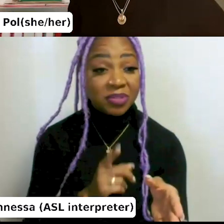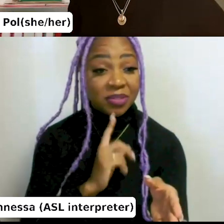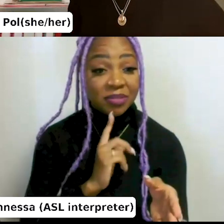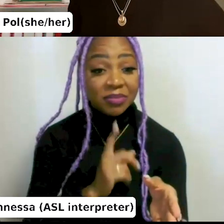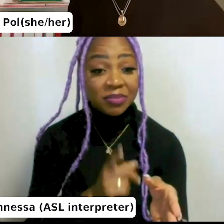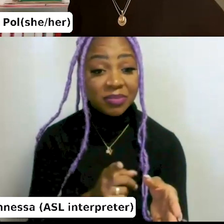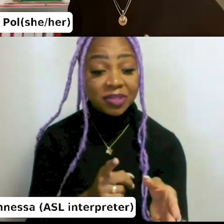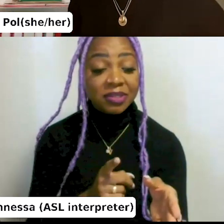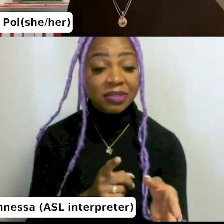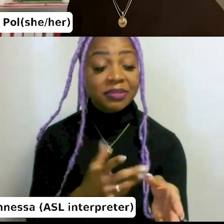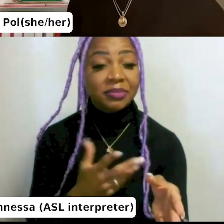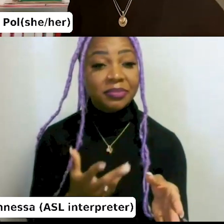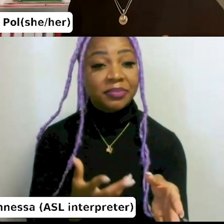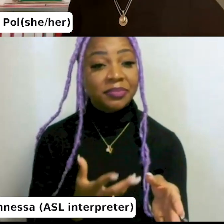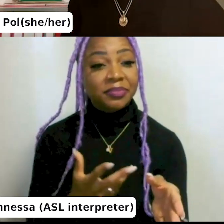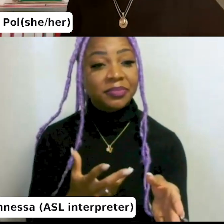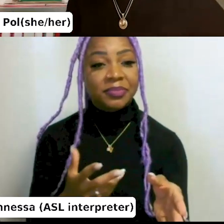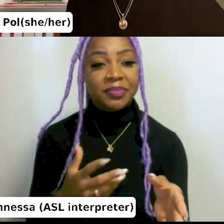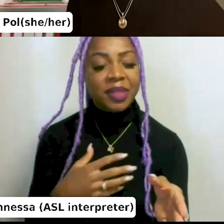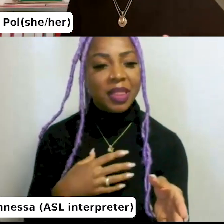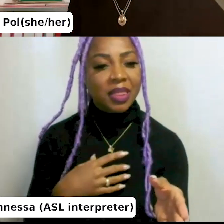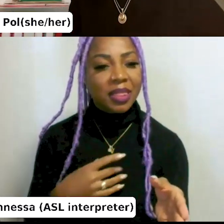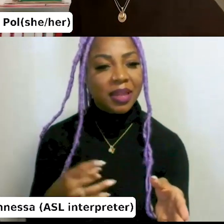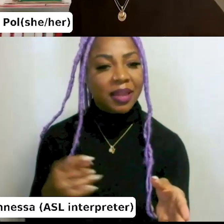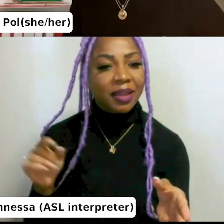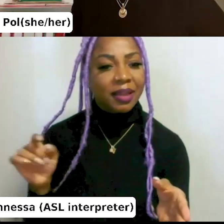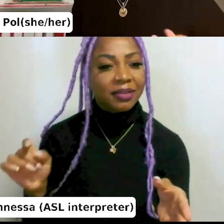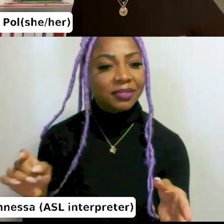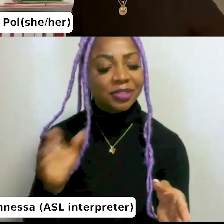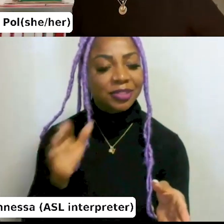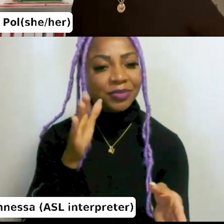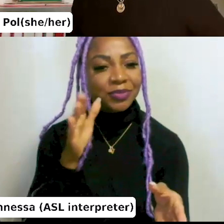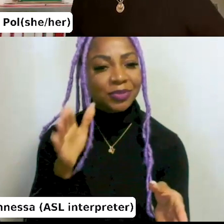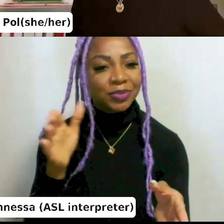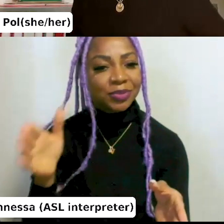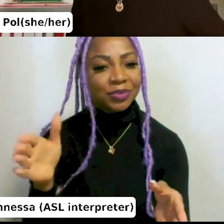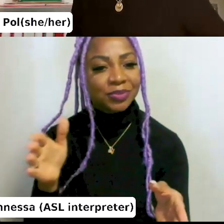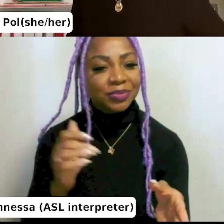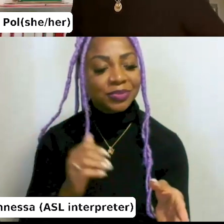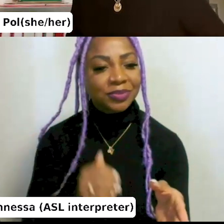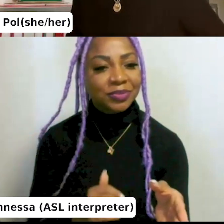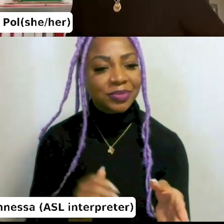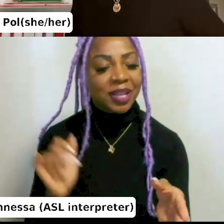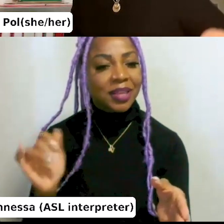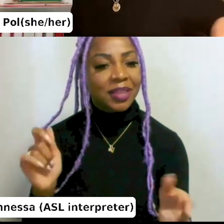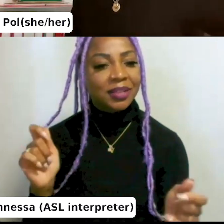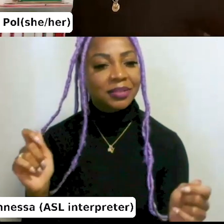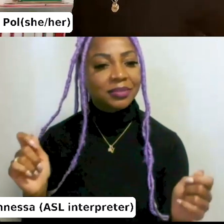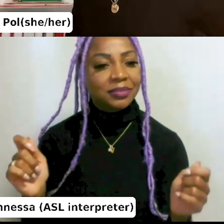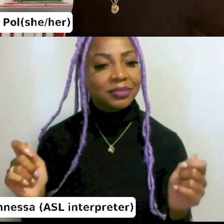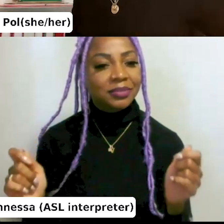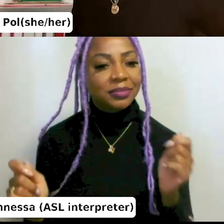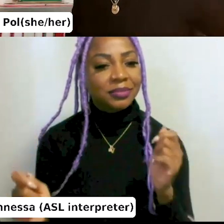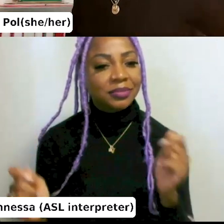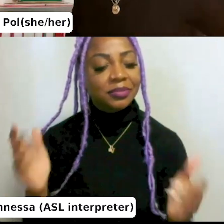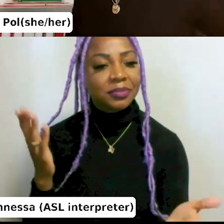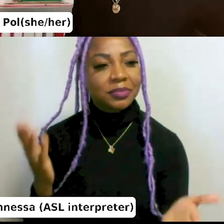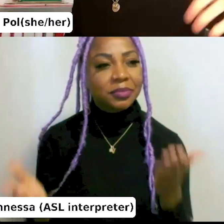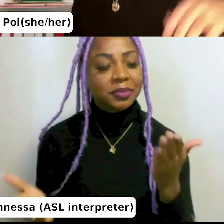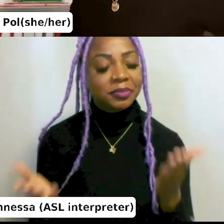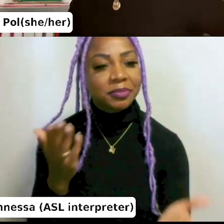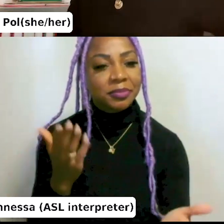appreciating, um, the paper book as the future of the book. And I think that's, that's a shift from maybe, um,